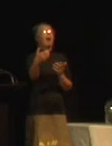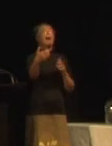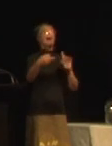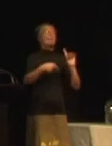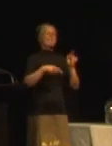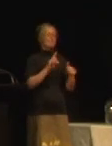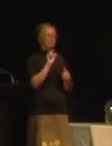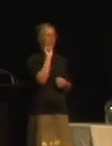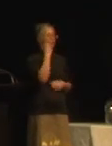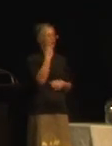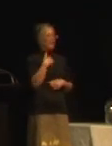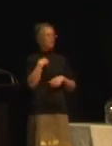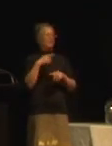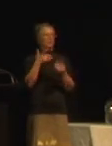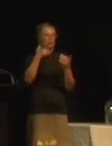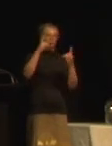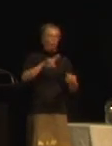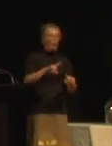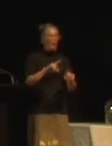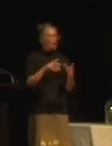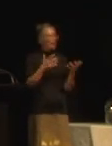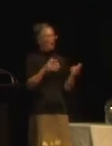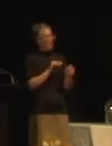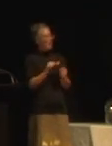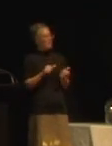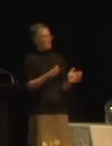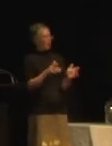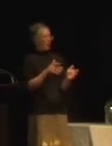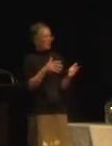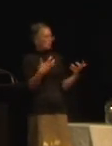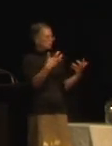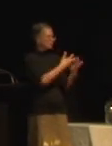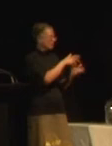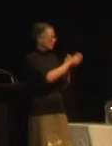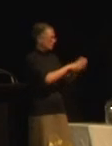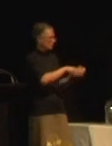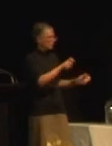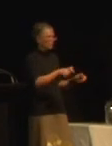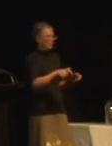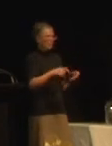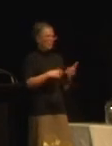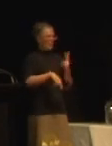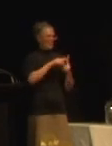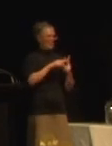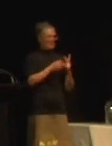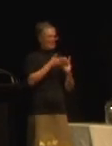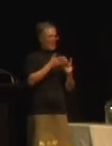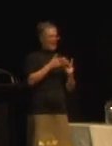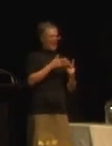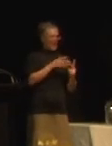we should think about the ergonomics of design. It was also able to track where her children were in the museum.